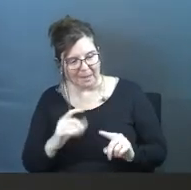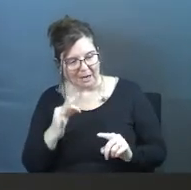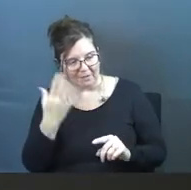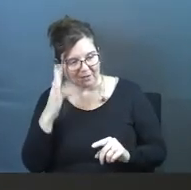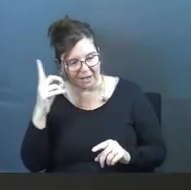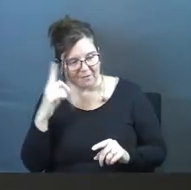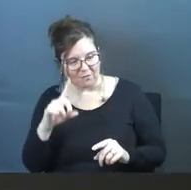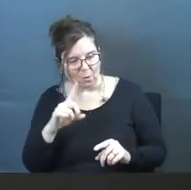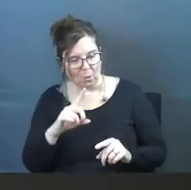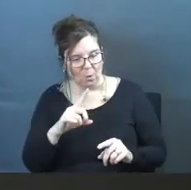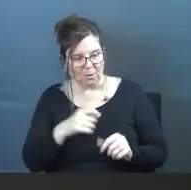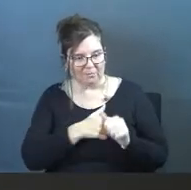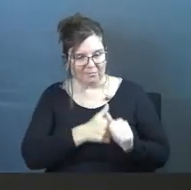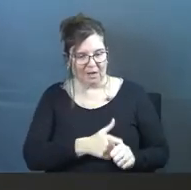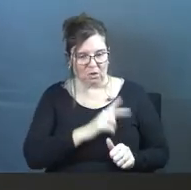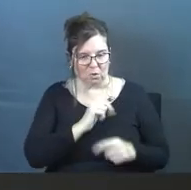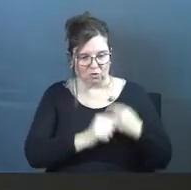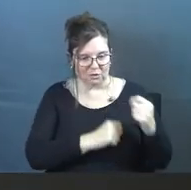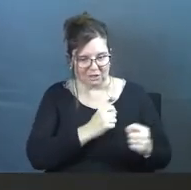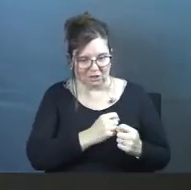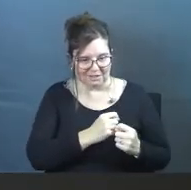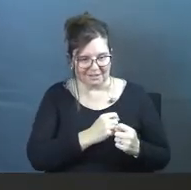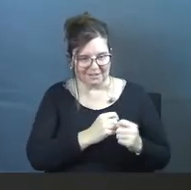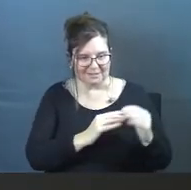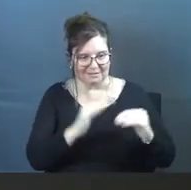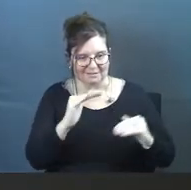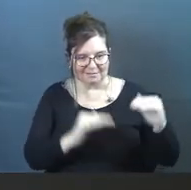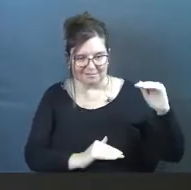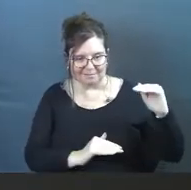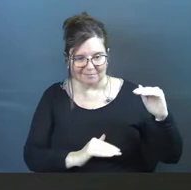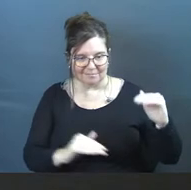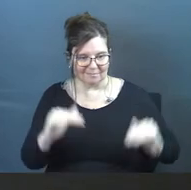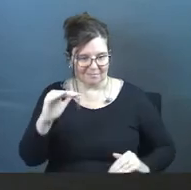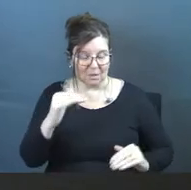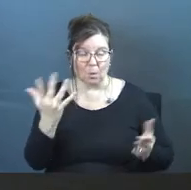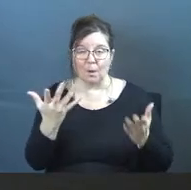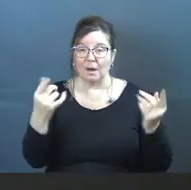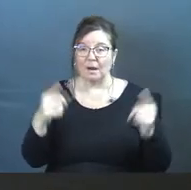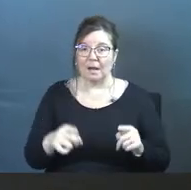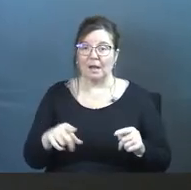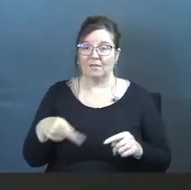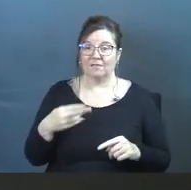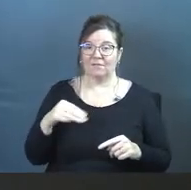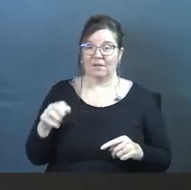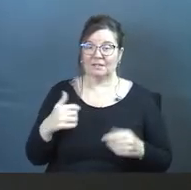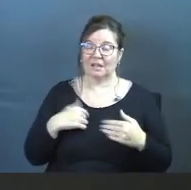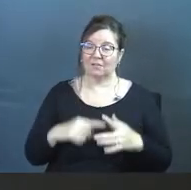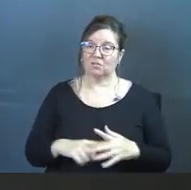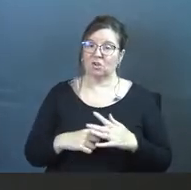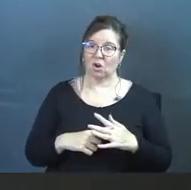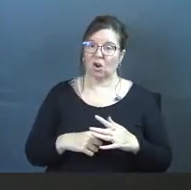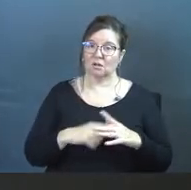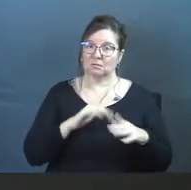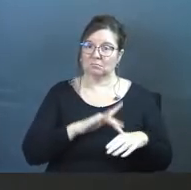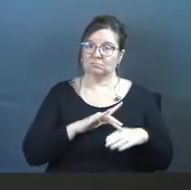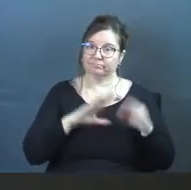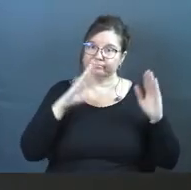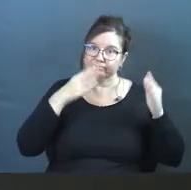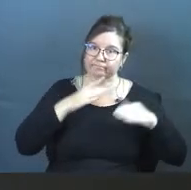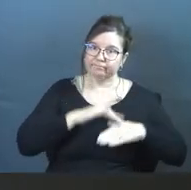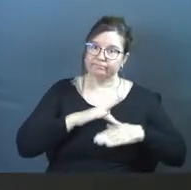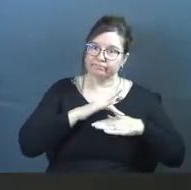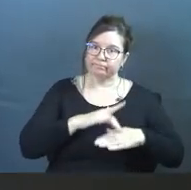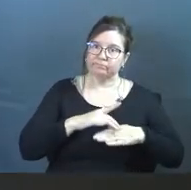of God for the sake of your tradition? What has happened is that the Pharisees have started idolizing